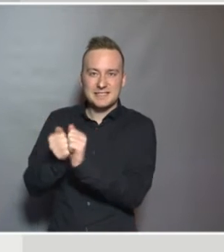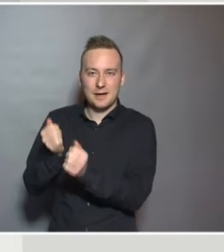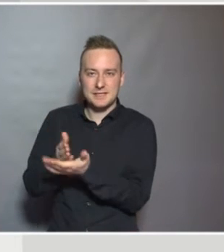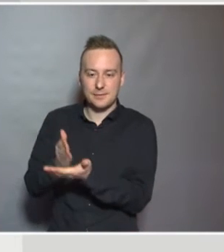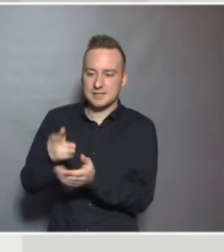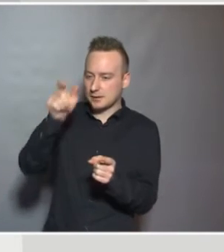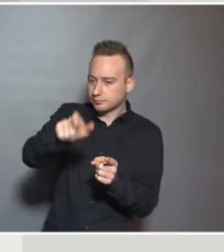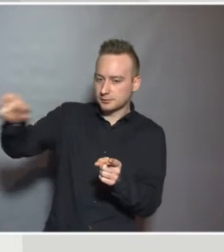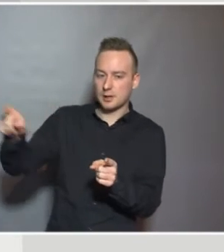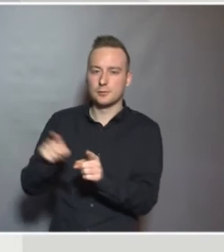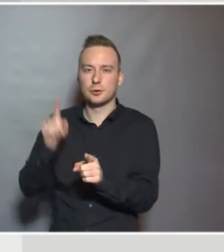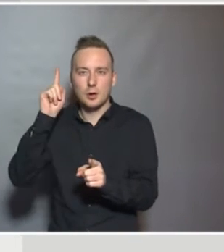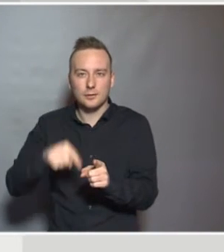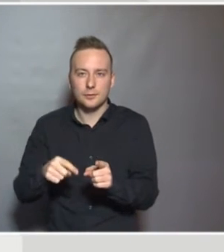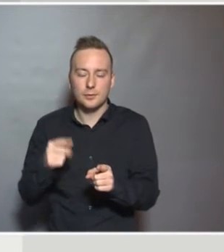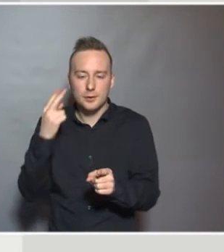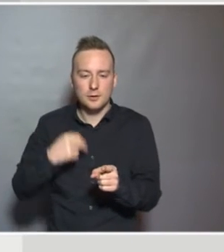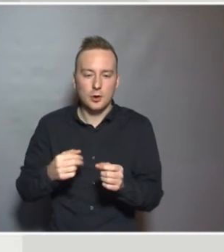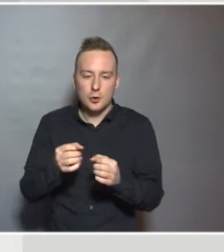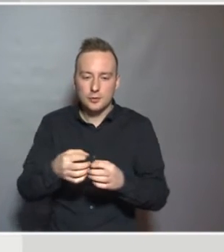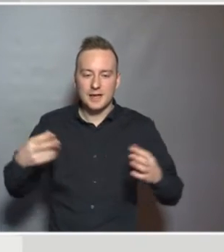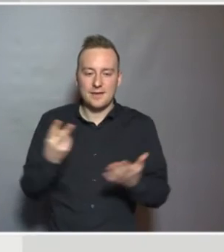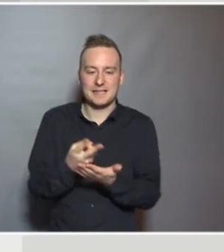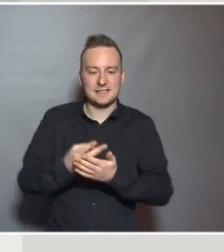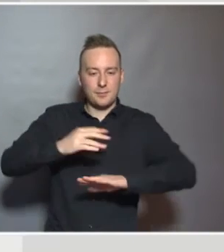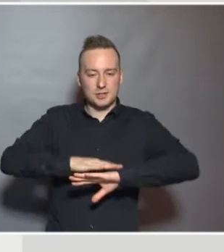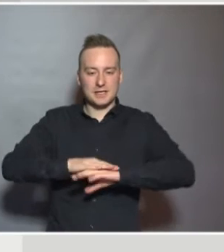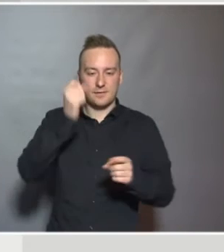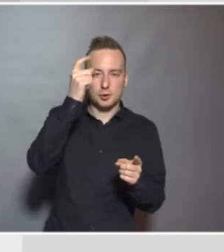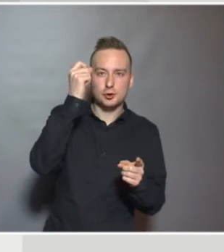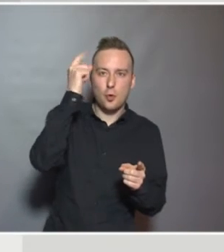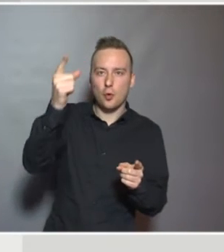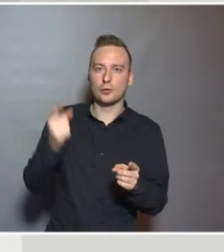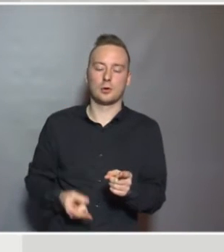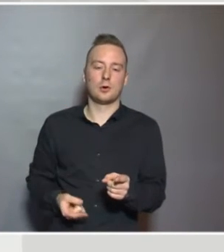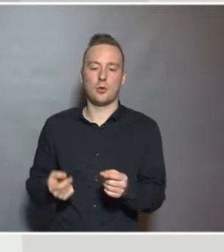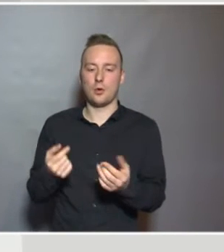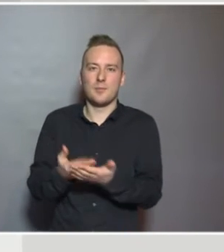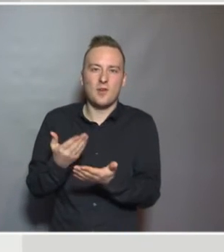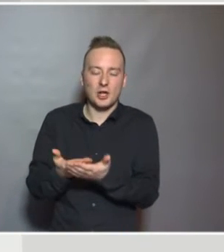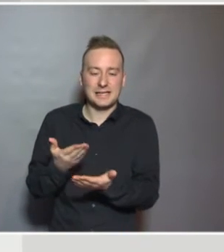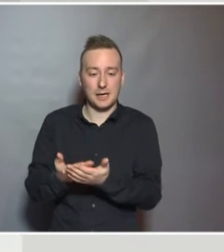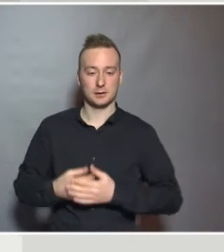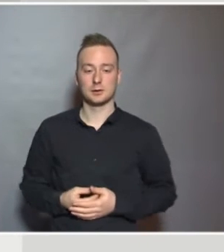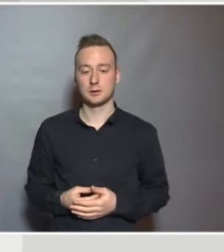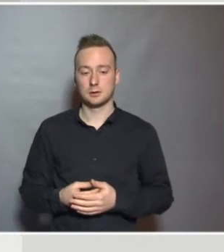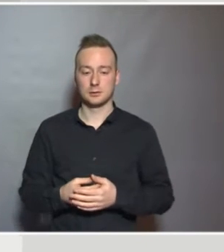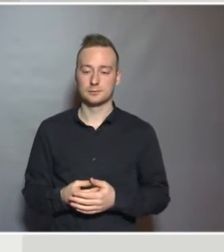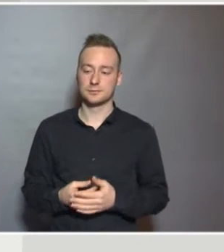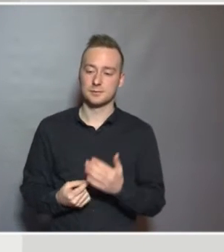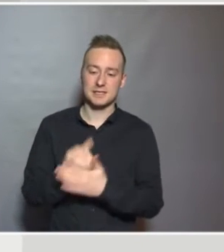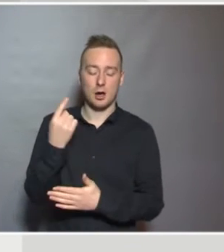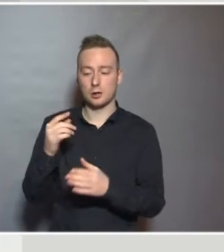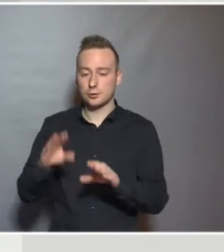to try and develop evidence-based information and recommendations relating to special needs